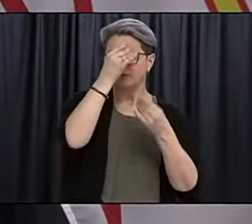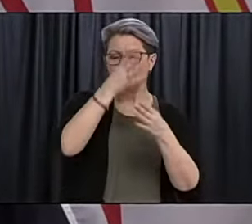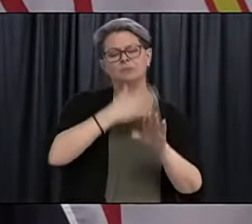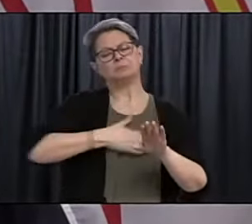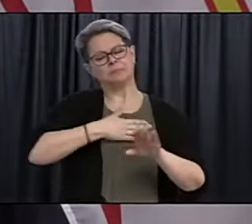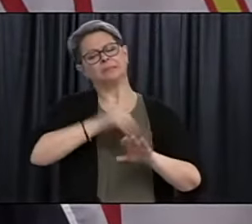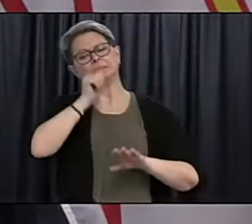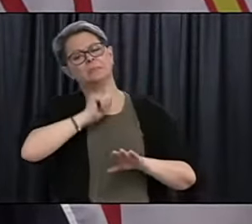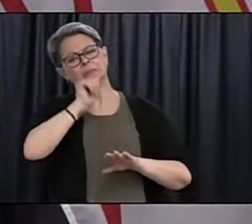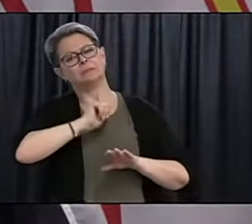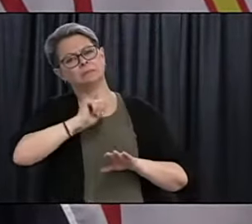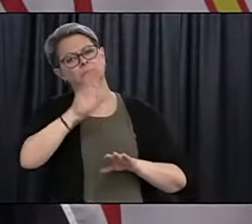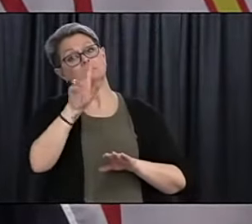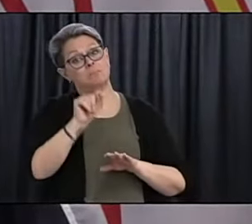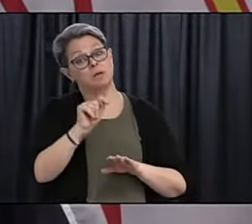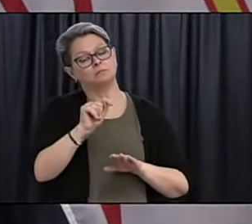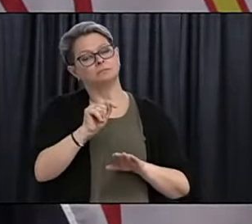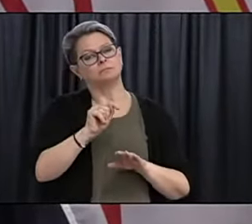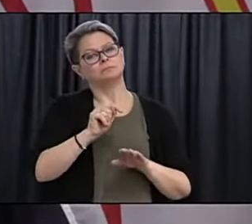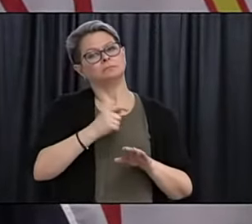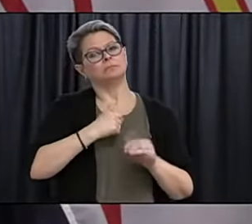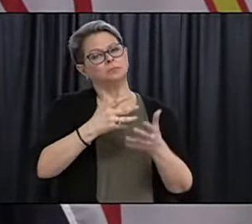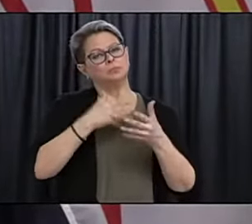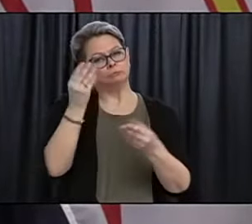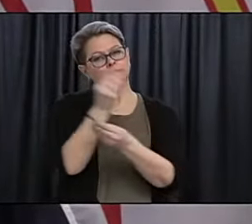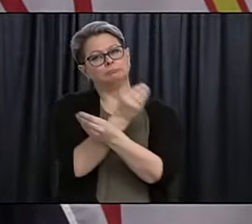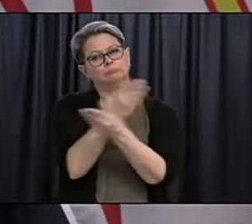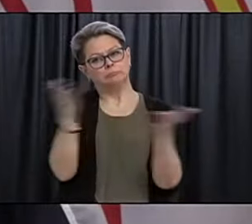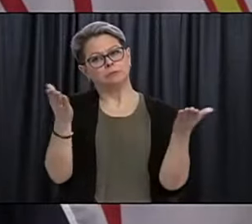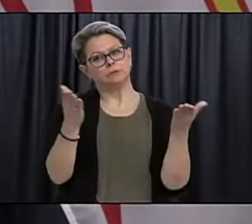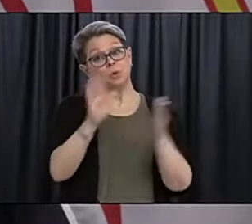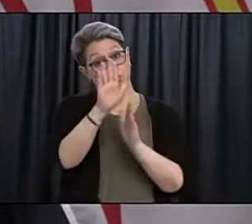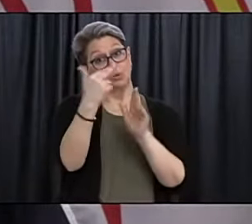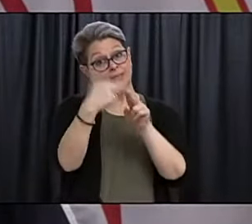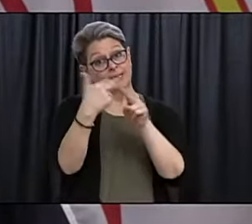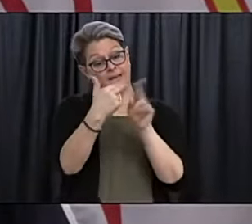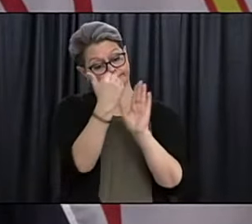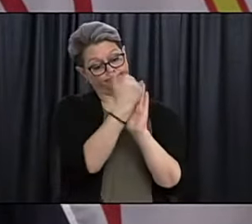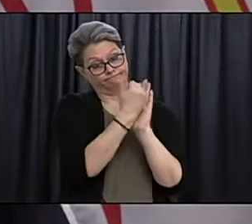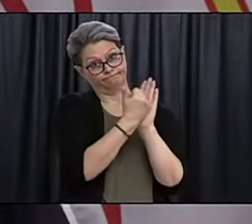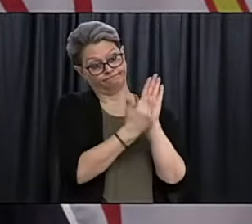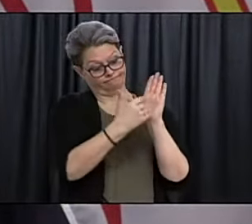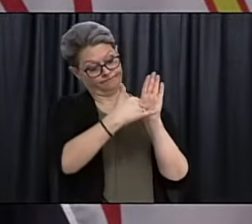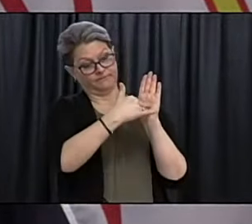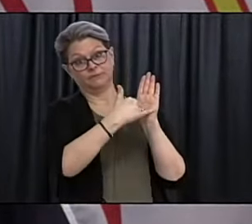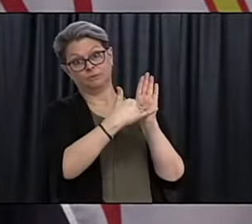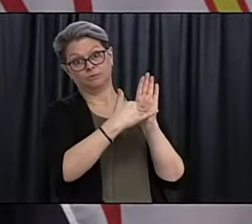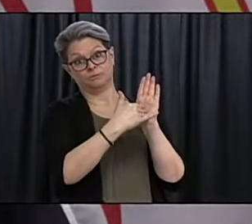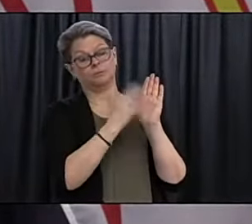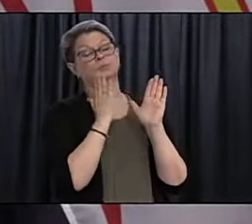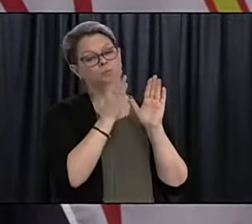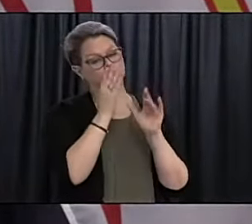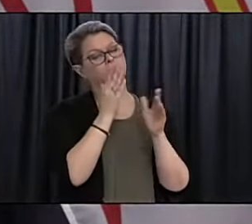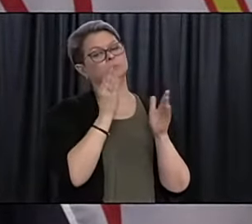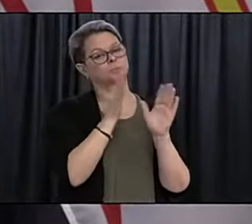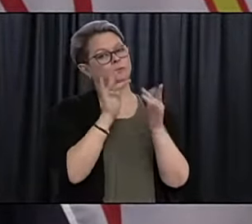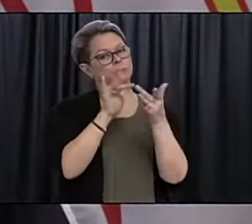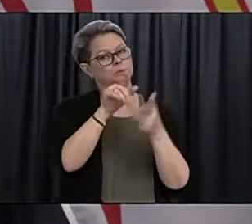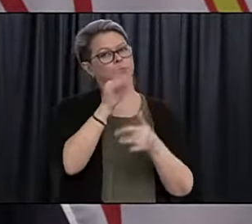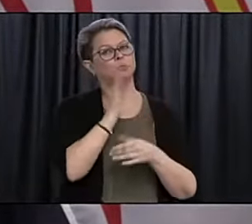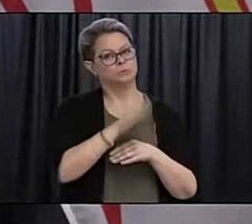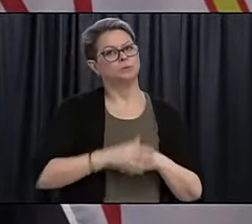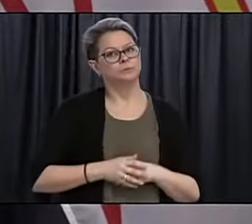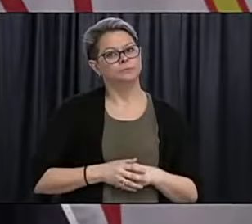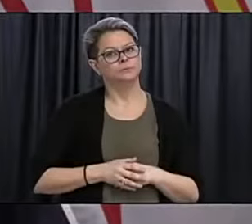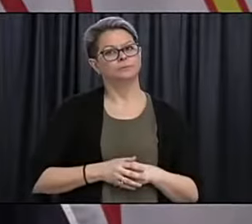people's patience, but for people to know that they are, you know, they are on the list. So, we will be getting to them. Okay.